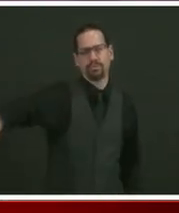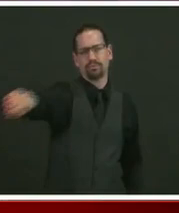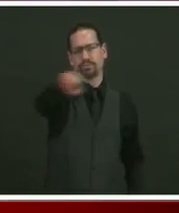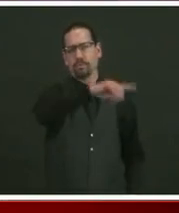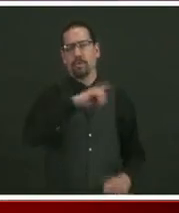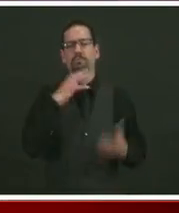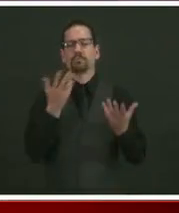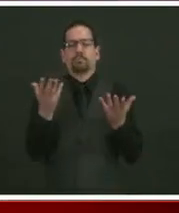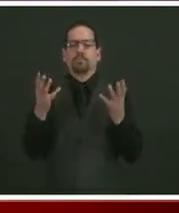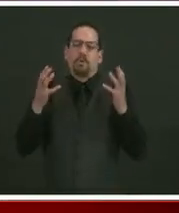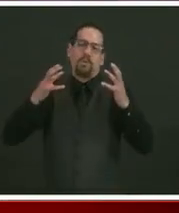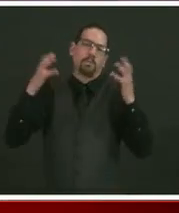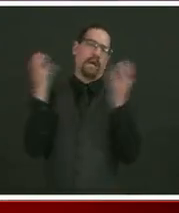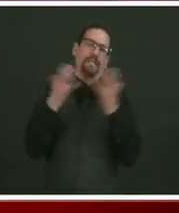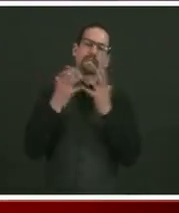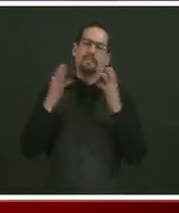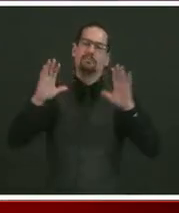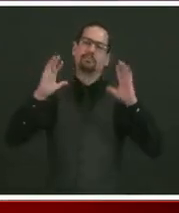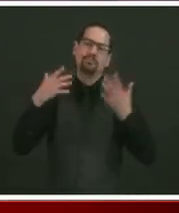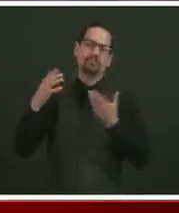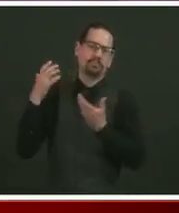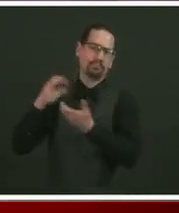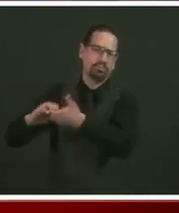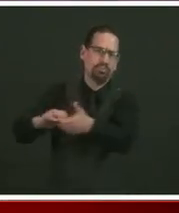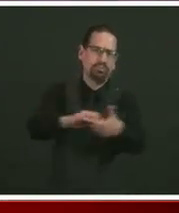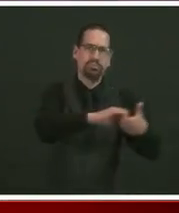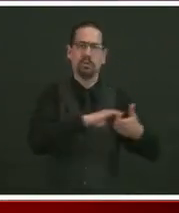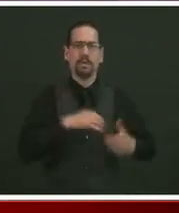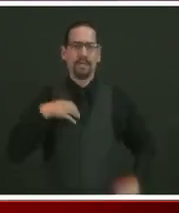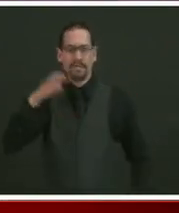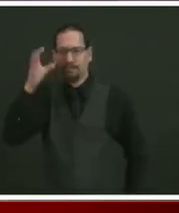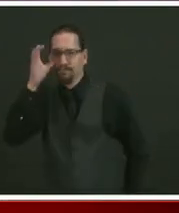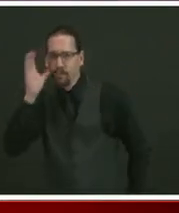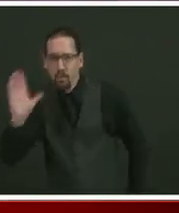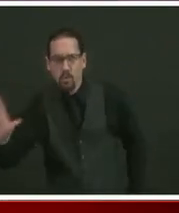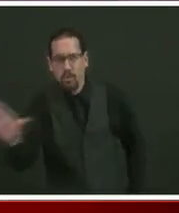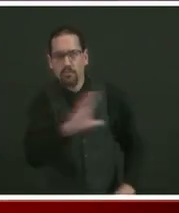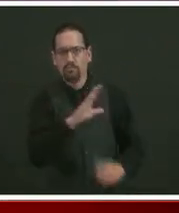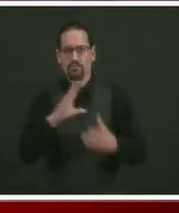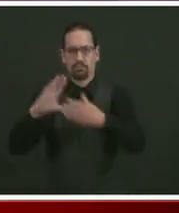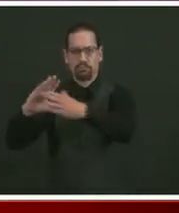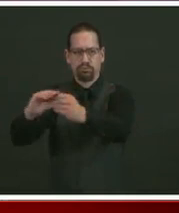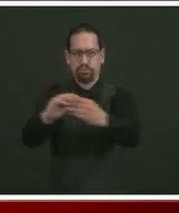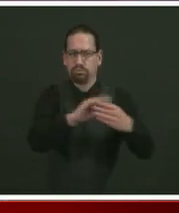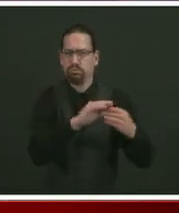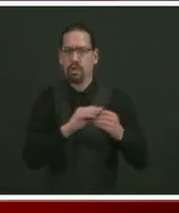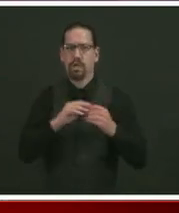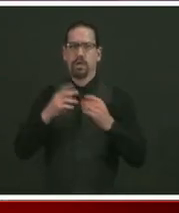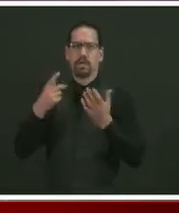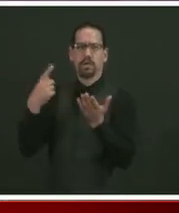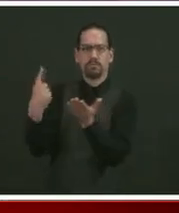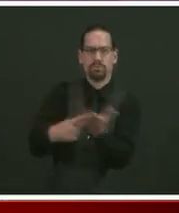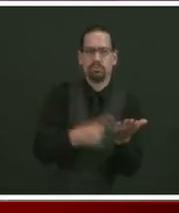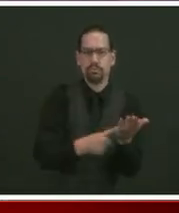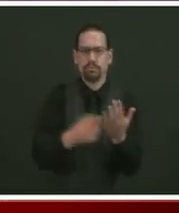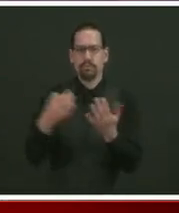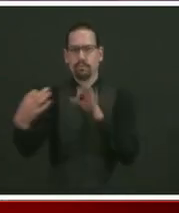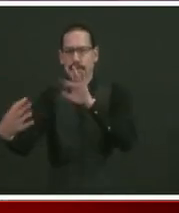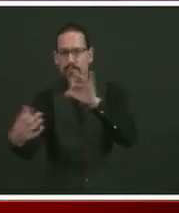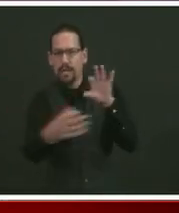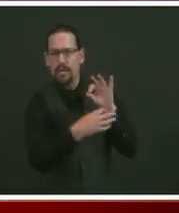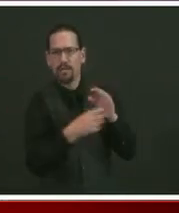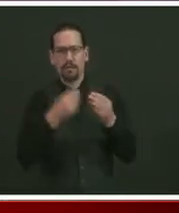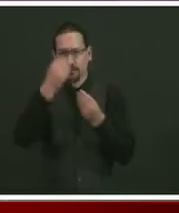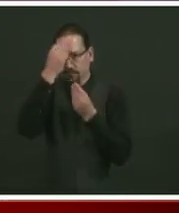meet the crisis. So let's maintain that spirit of partnership as we continue to rebuild our system.